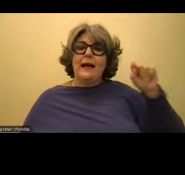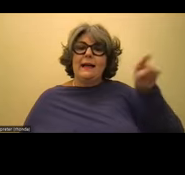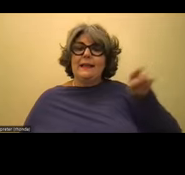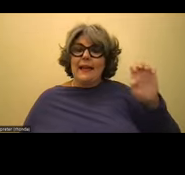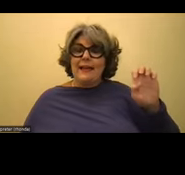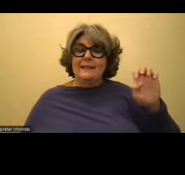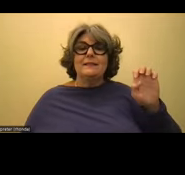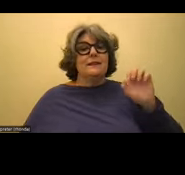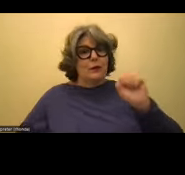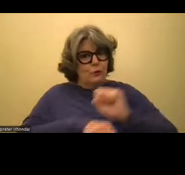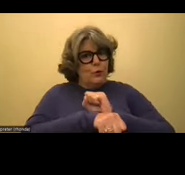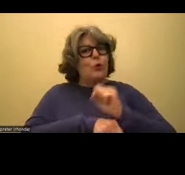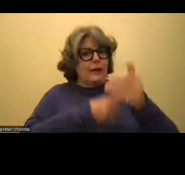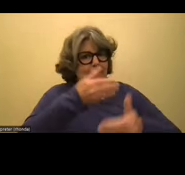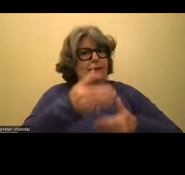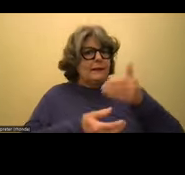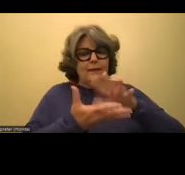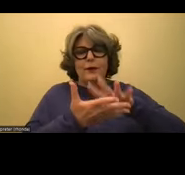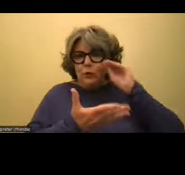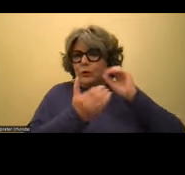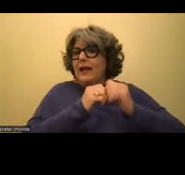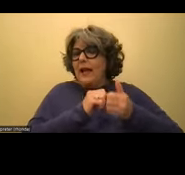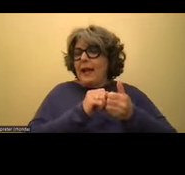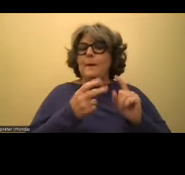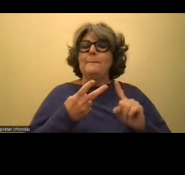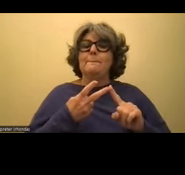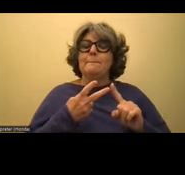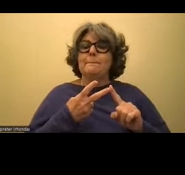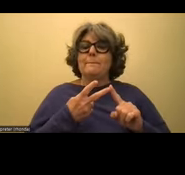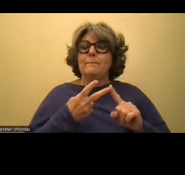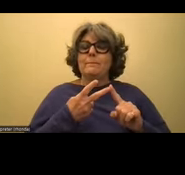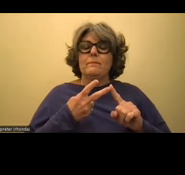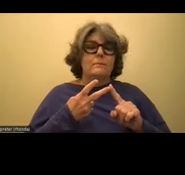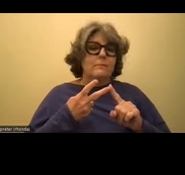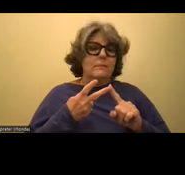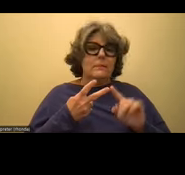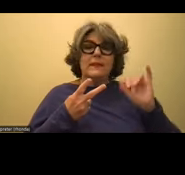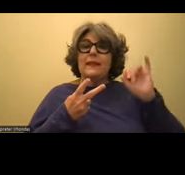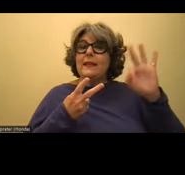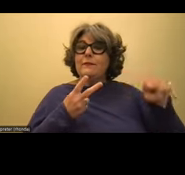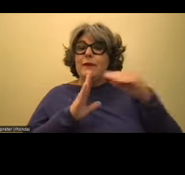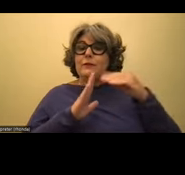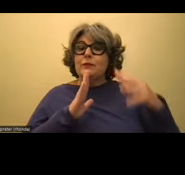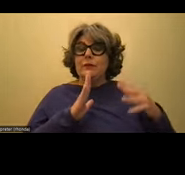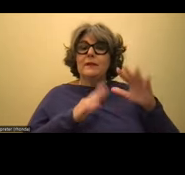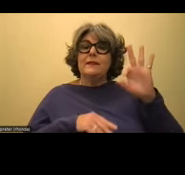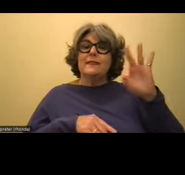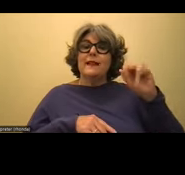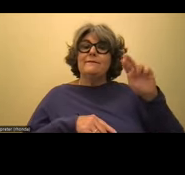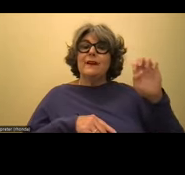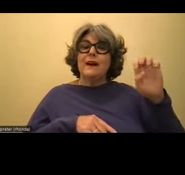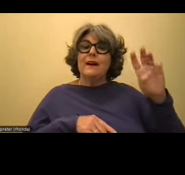working on it. I mean, it's a process. They're learning how to do it. But I also, you know, so if you have a student who has fine motor coordination